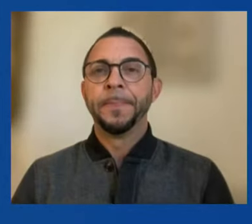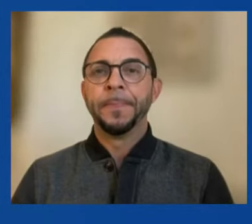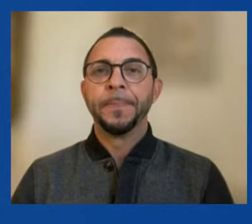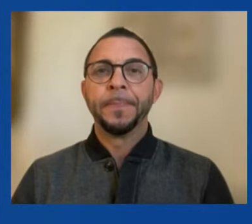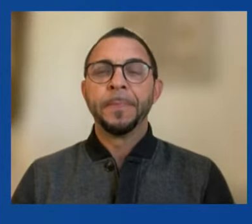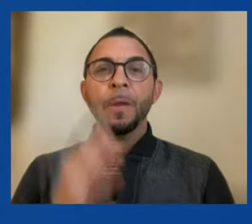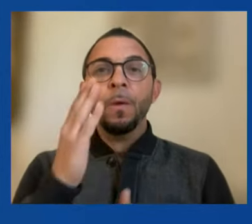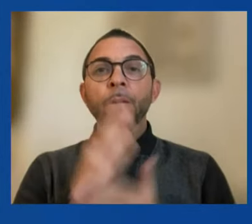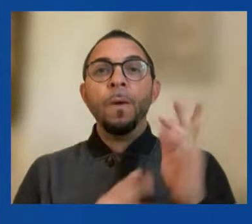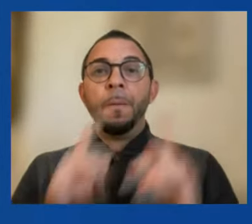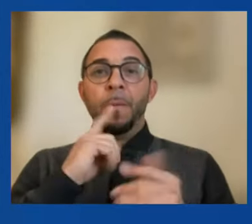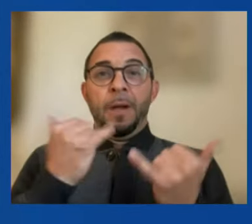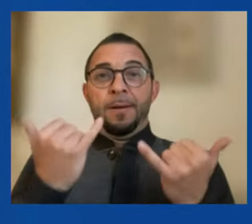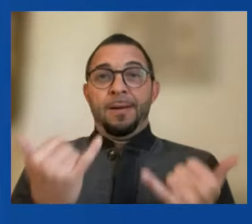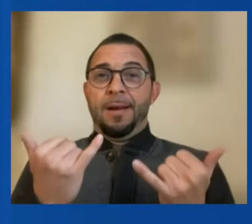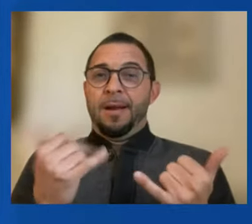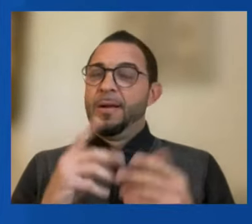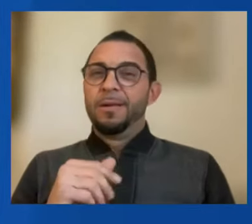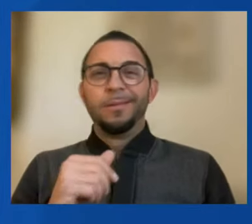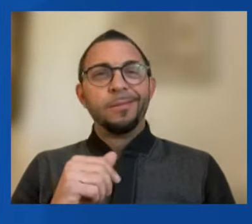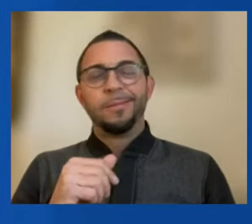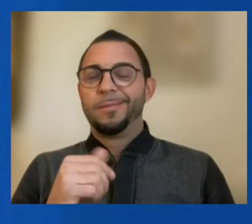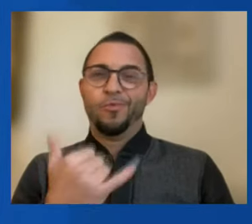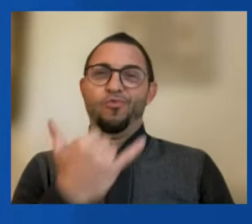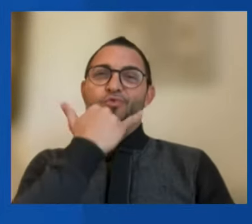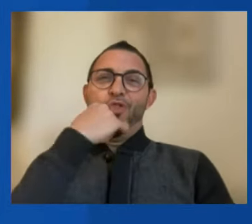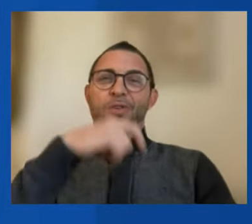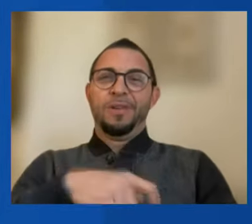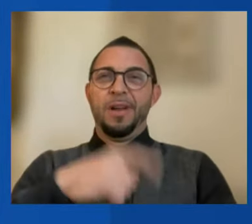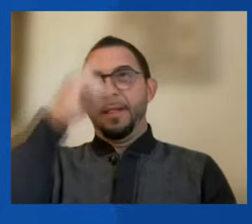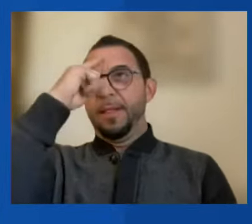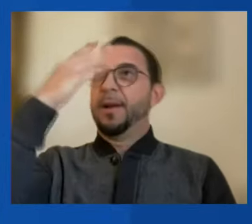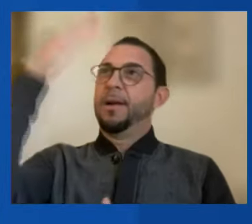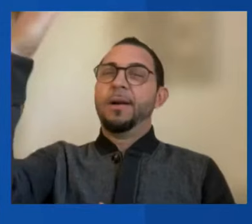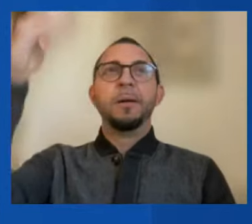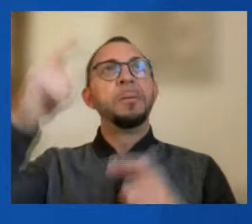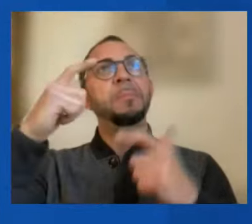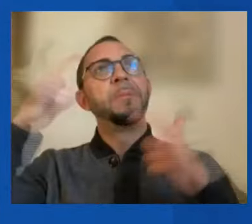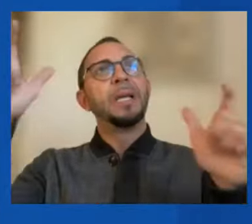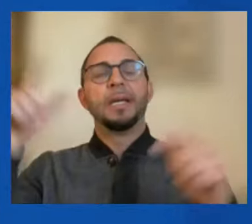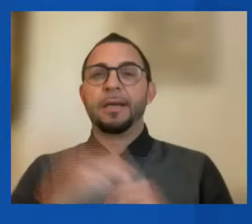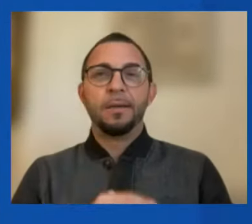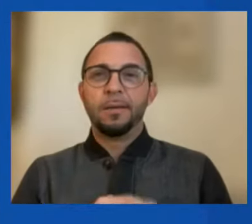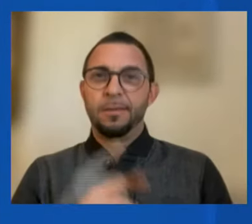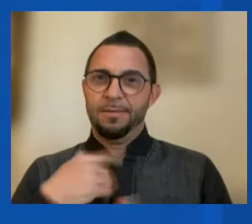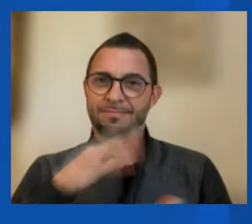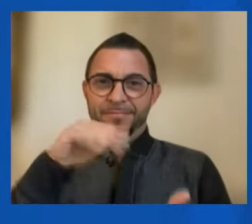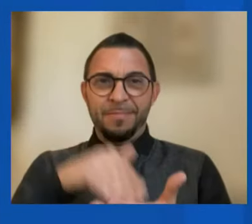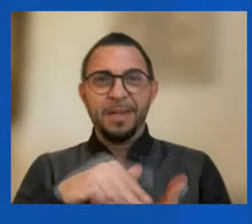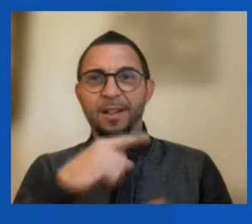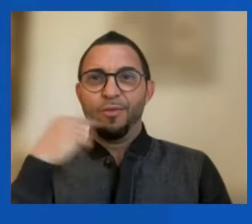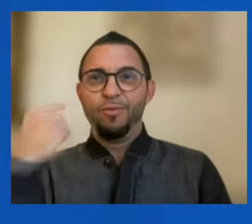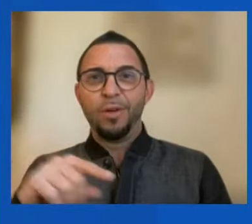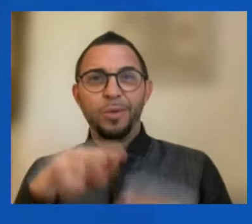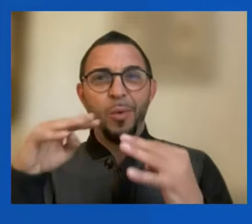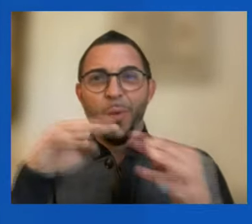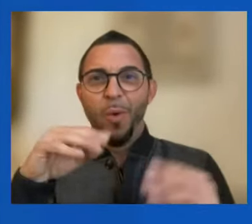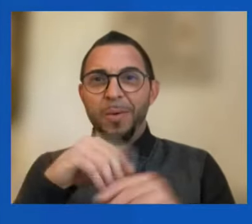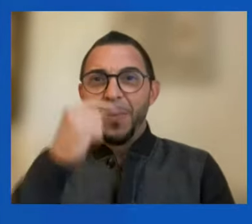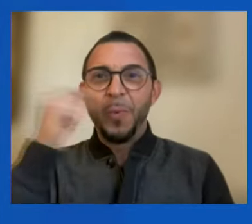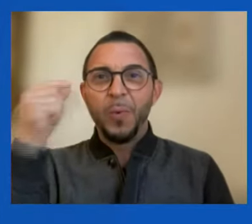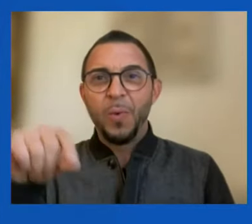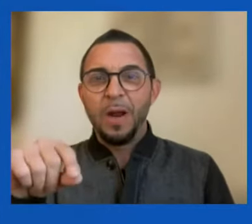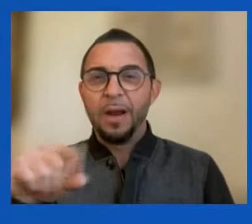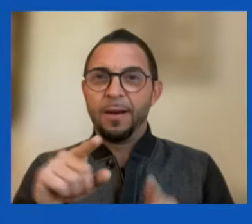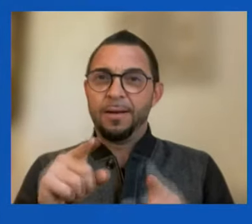is not the right time to think big. Indeed, we're in the middle of Russia's war in Ukraine, alongside the